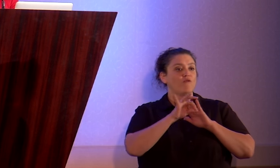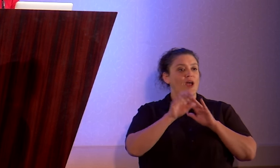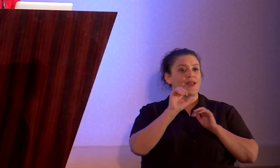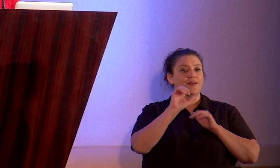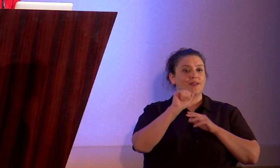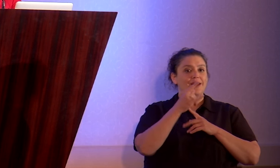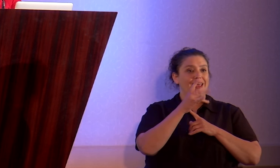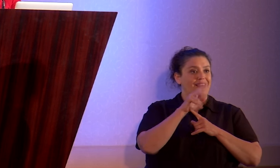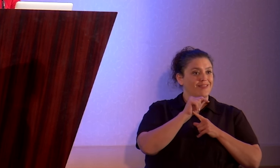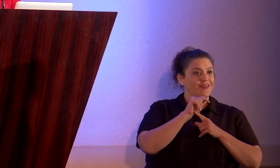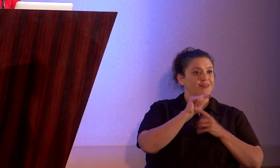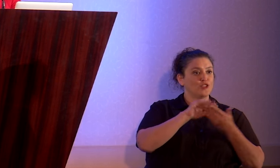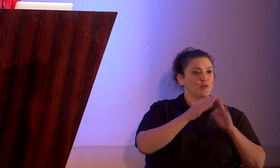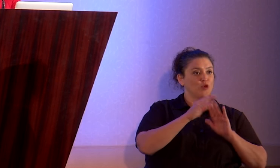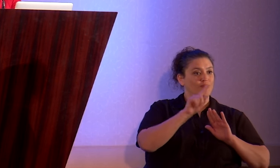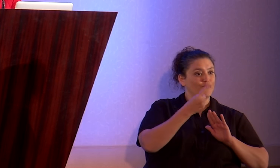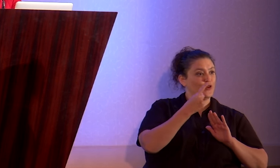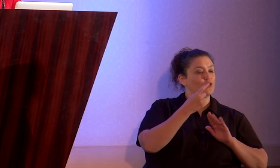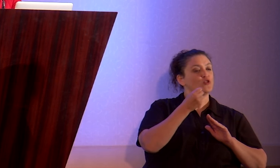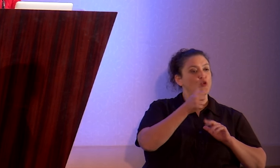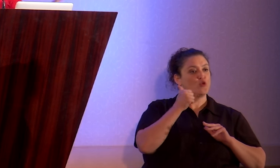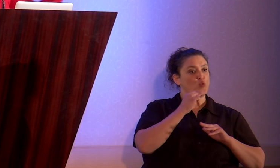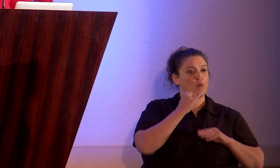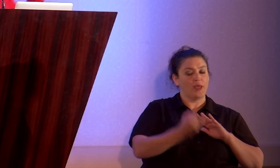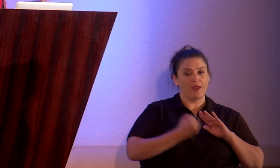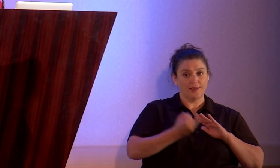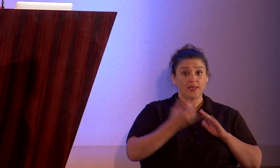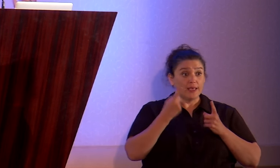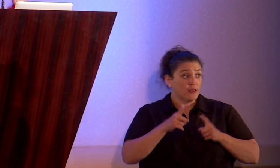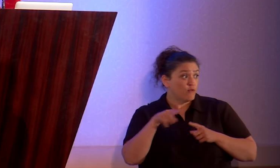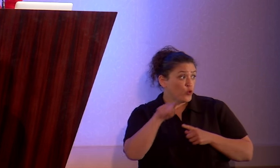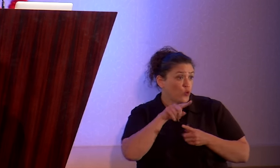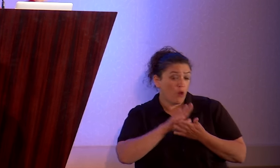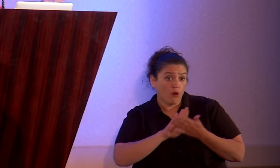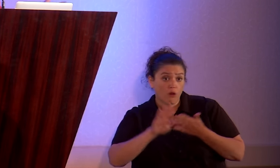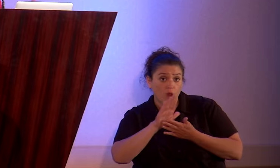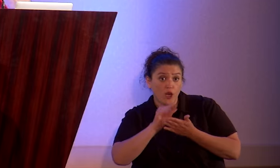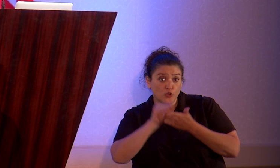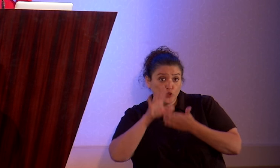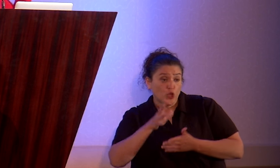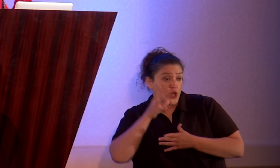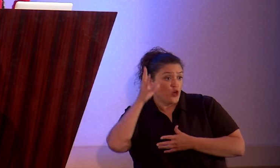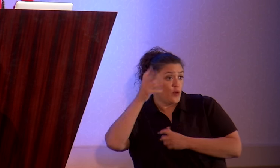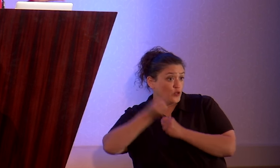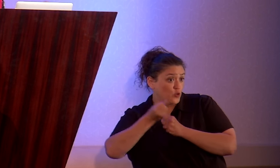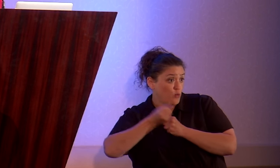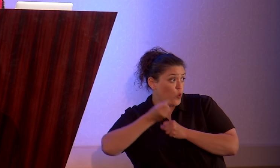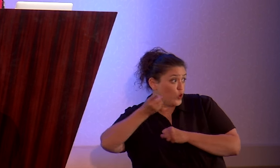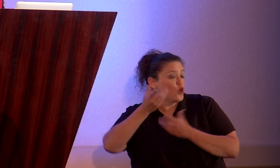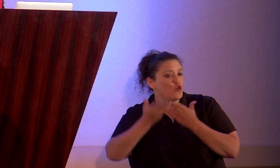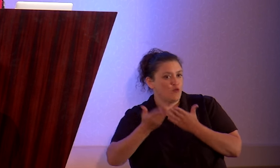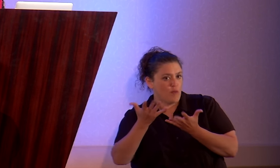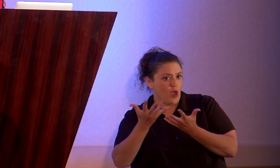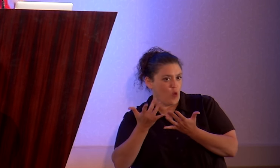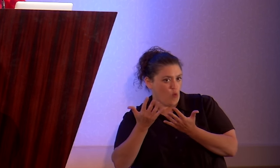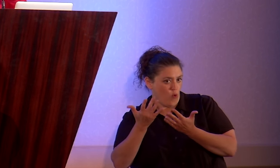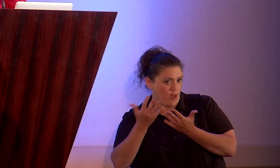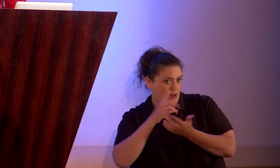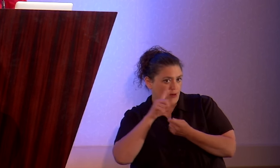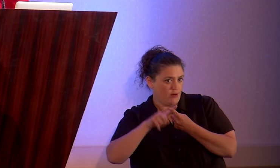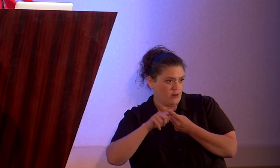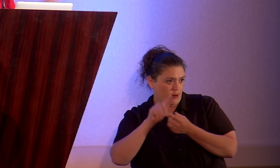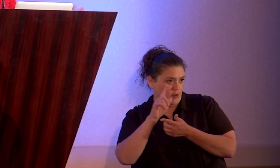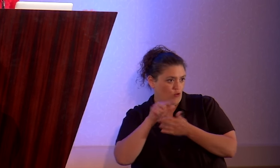and put down roots in it so you won't be isolated. If you're a college student and your parents are supporting you, you might wait to come out to them until you're out of